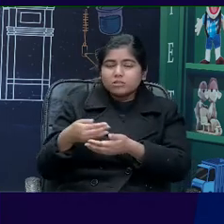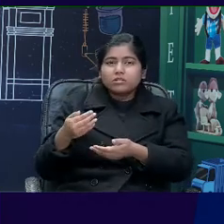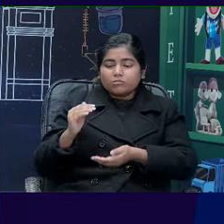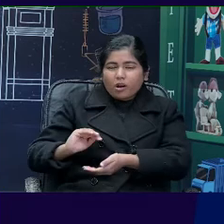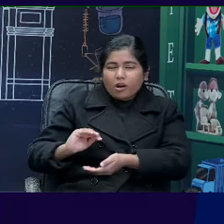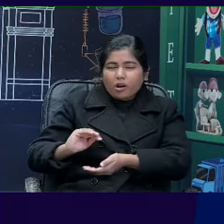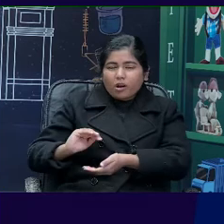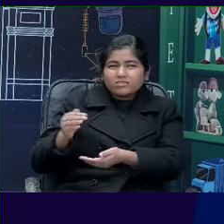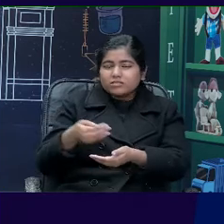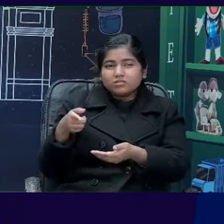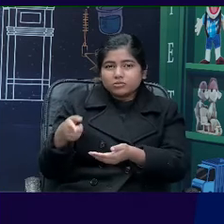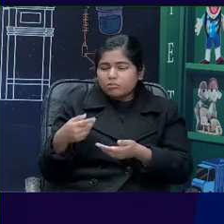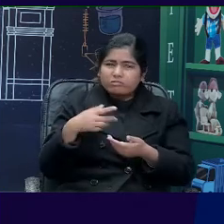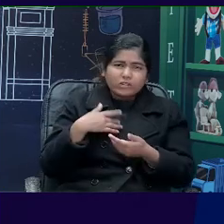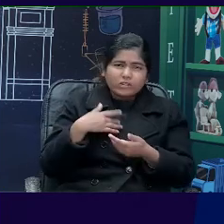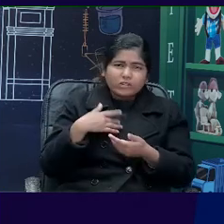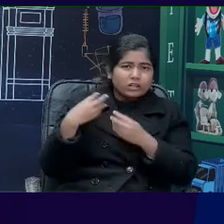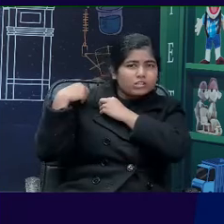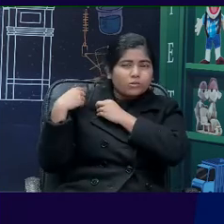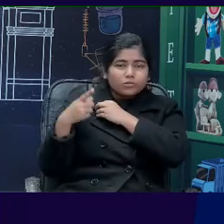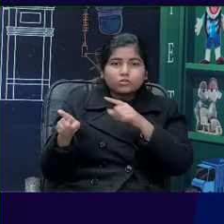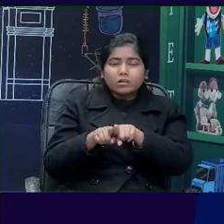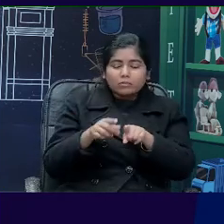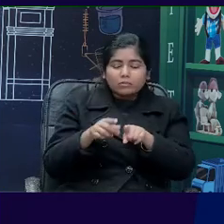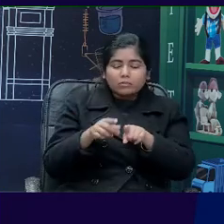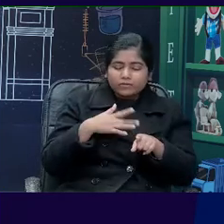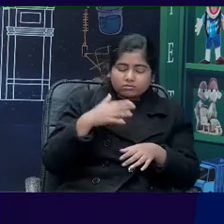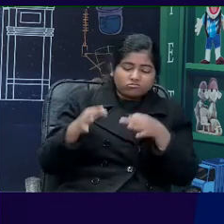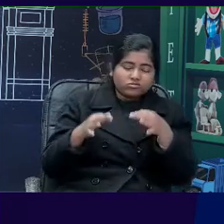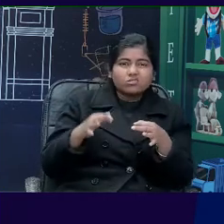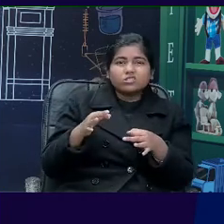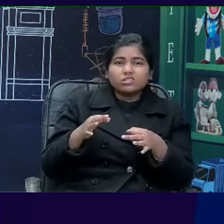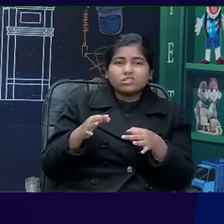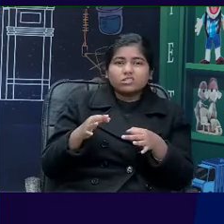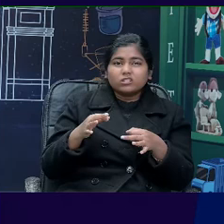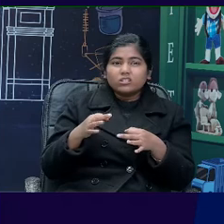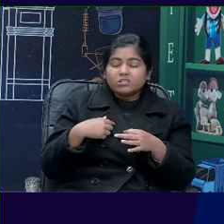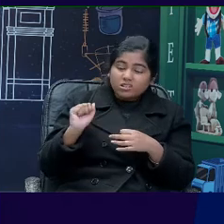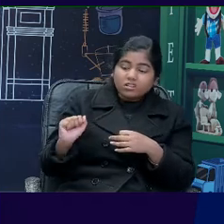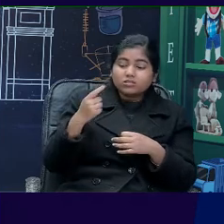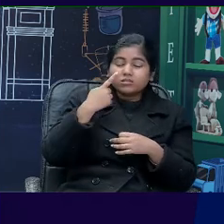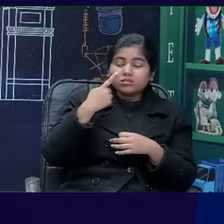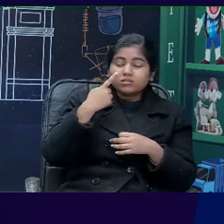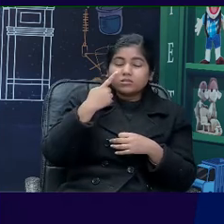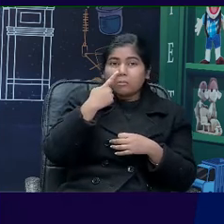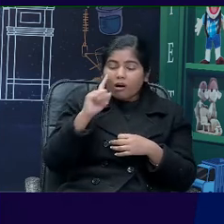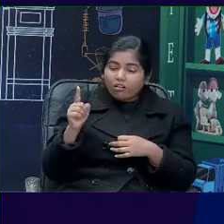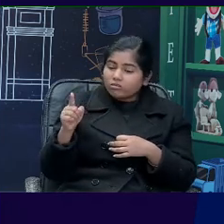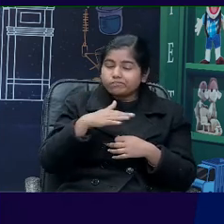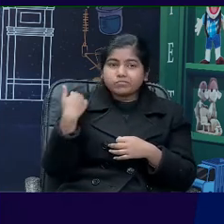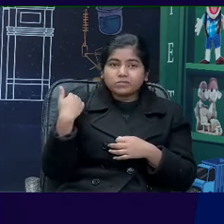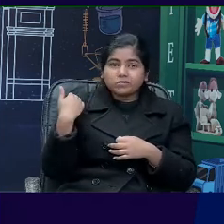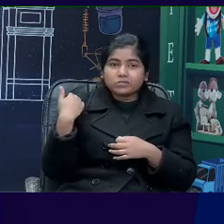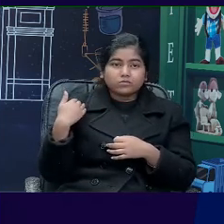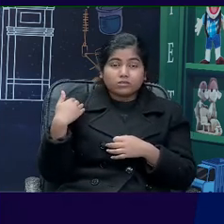So, that's assuming responsibility. Then there is a sense of justice, you know, that we have killed his mother for our benefit. So, now, you know,